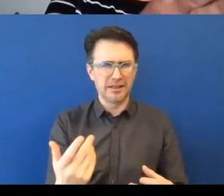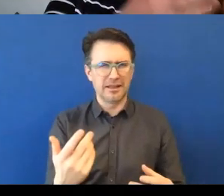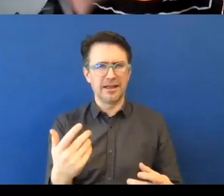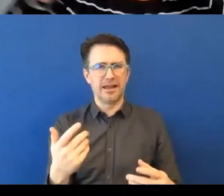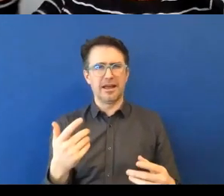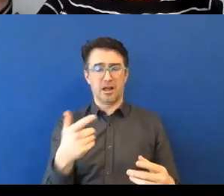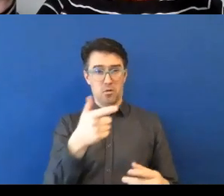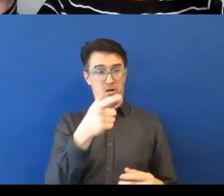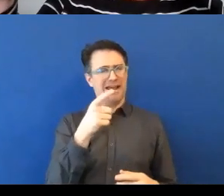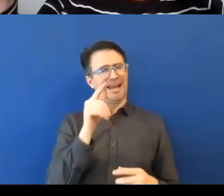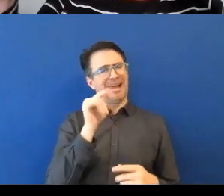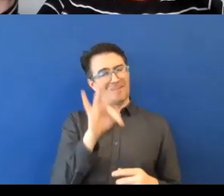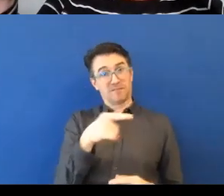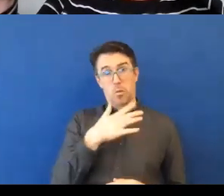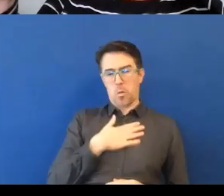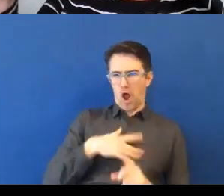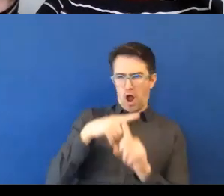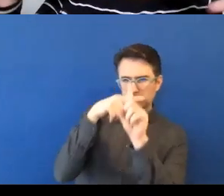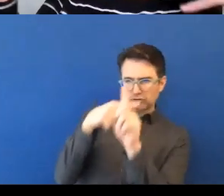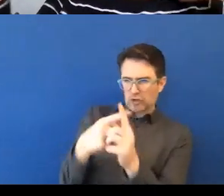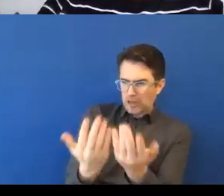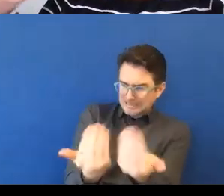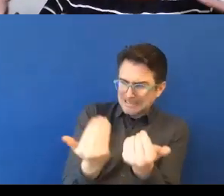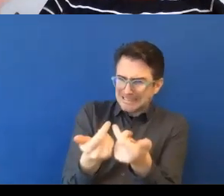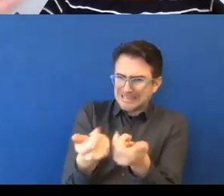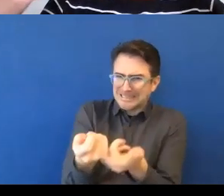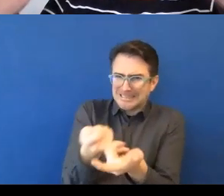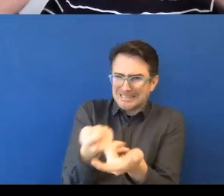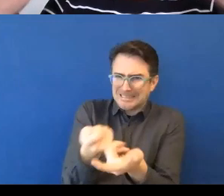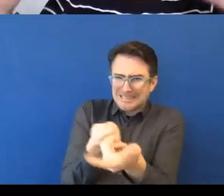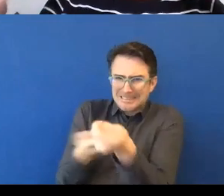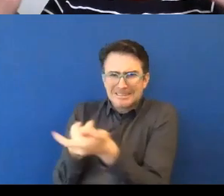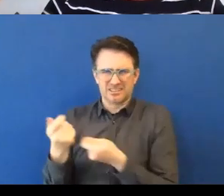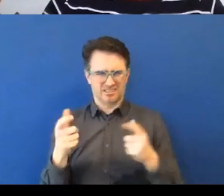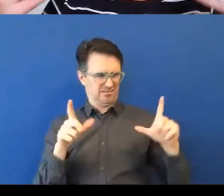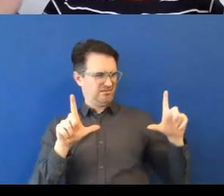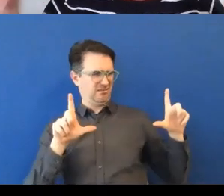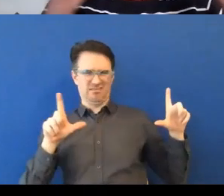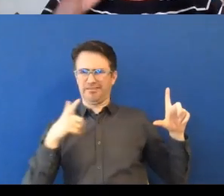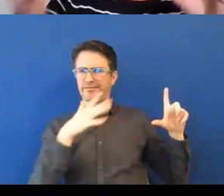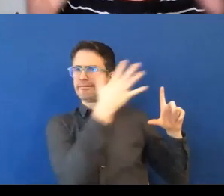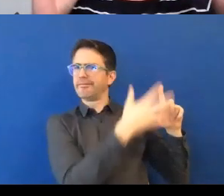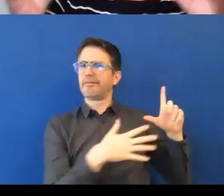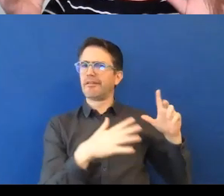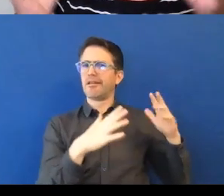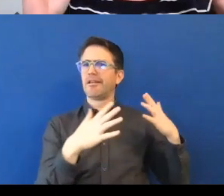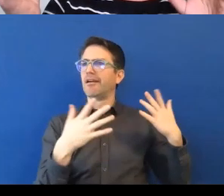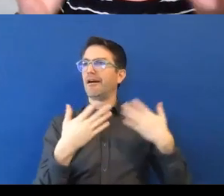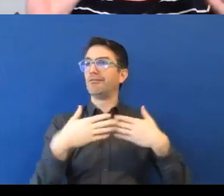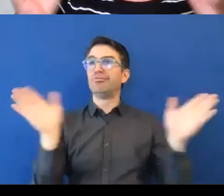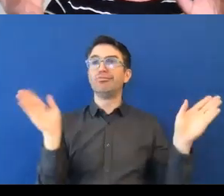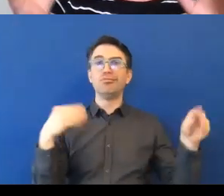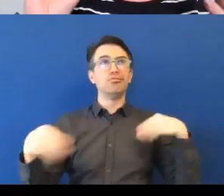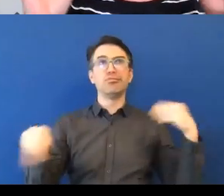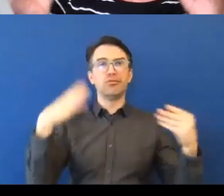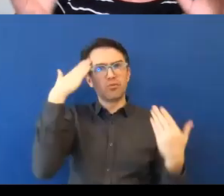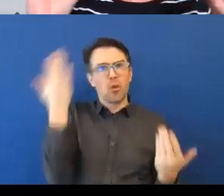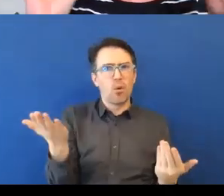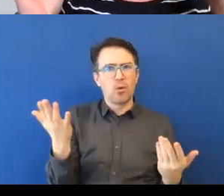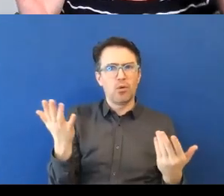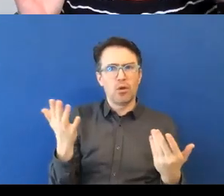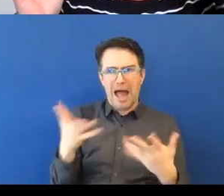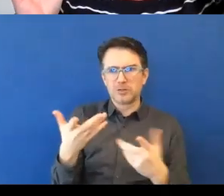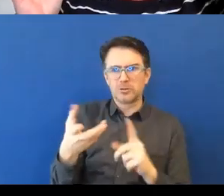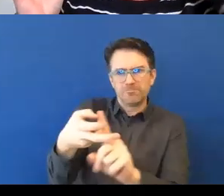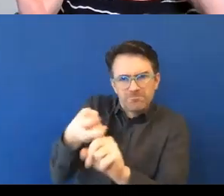autism, and we're not saying generally speaking, you know, that's, we're on the edge of discrimination there, I